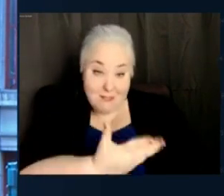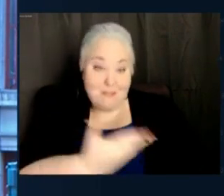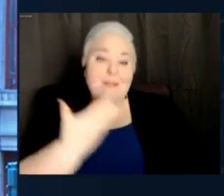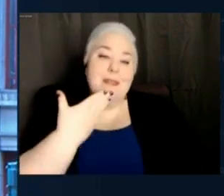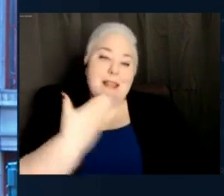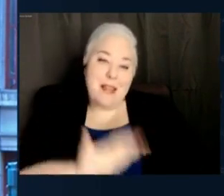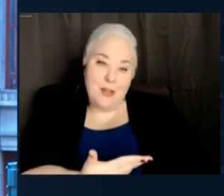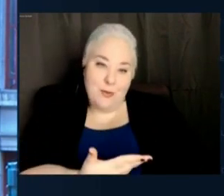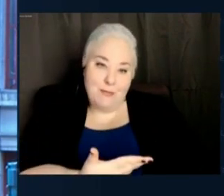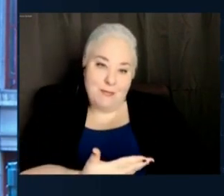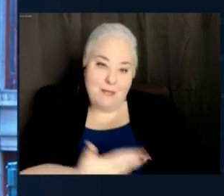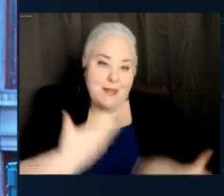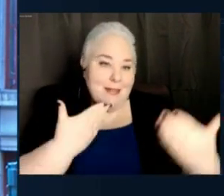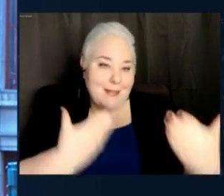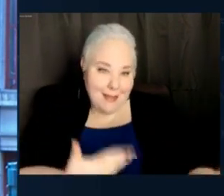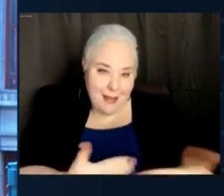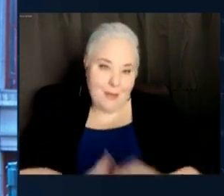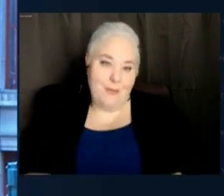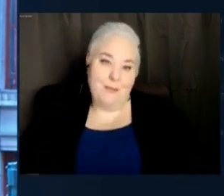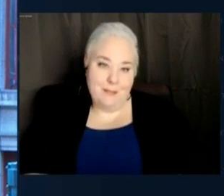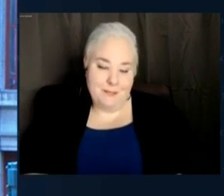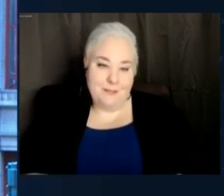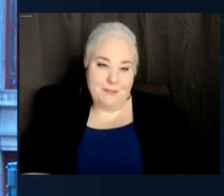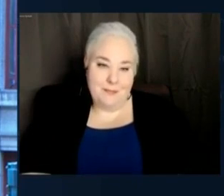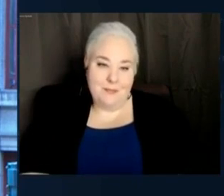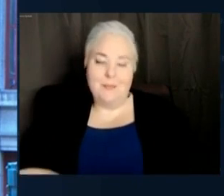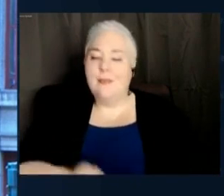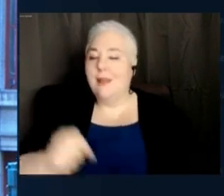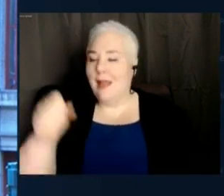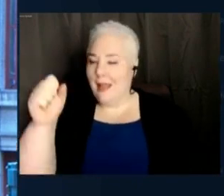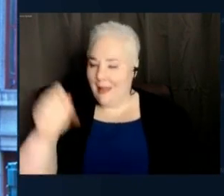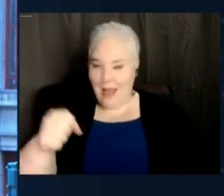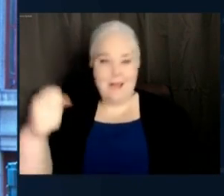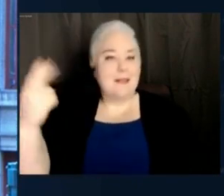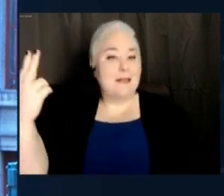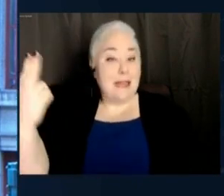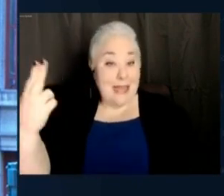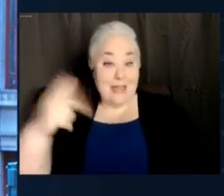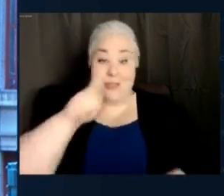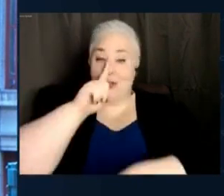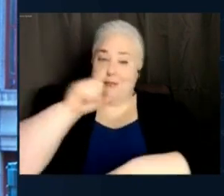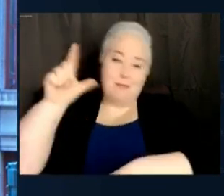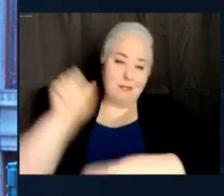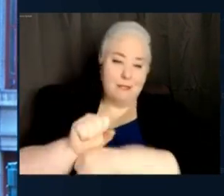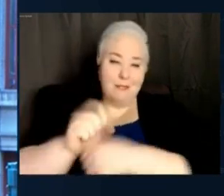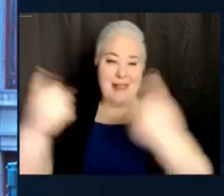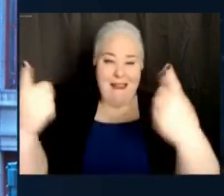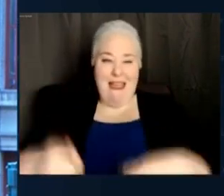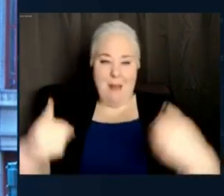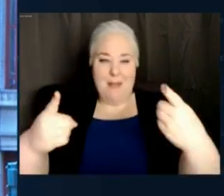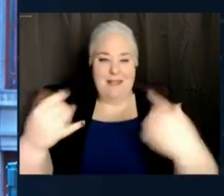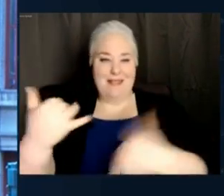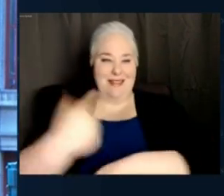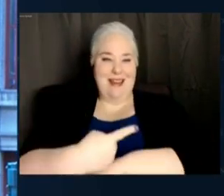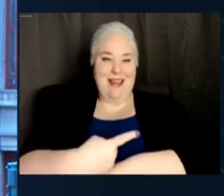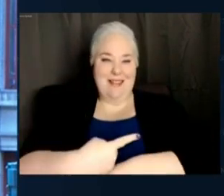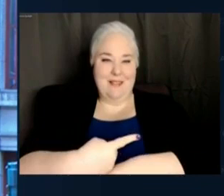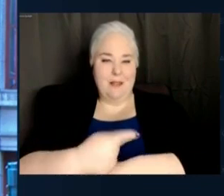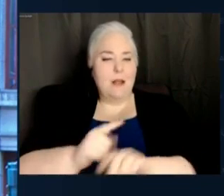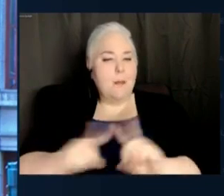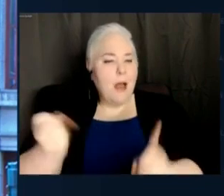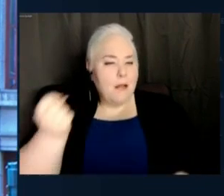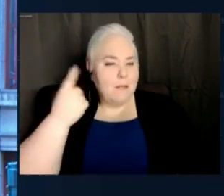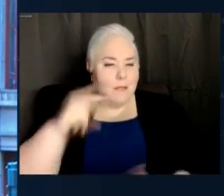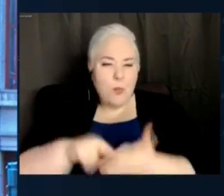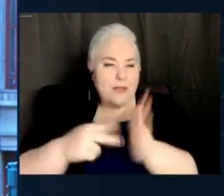Thank you. Yes, history is indeed being made today. But what does it